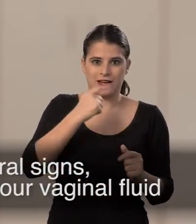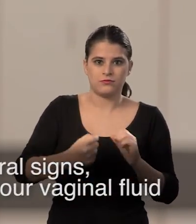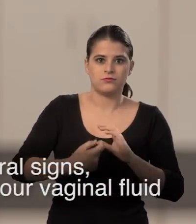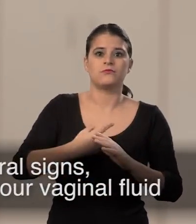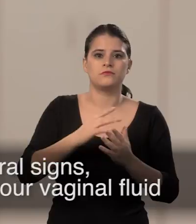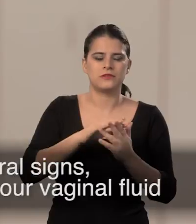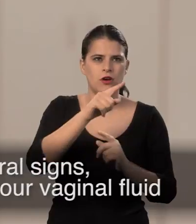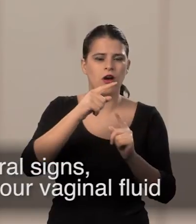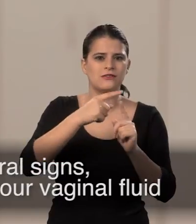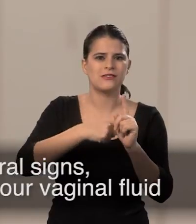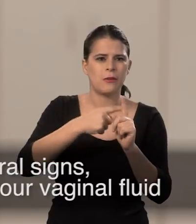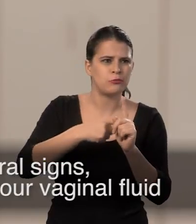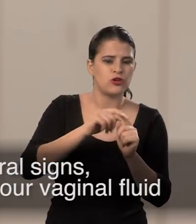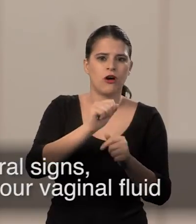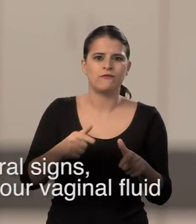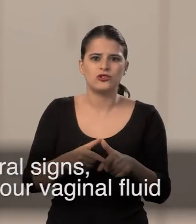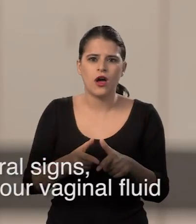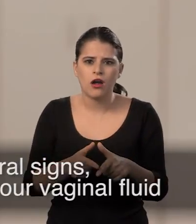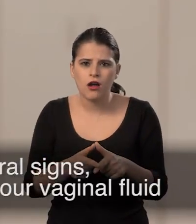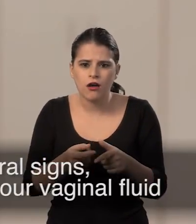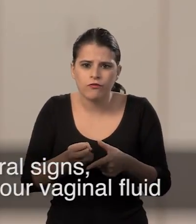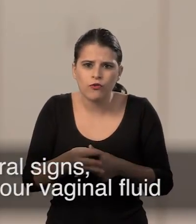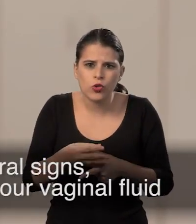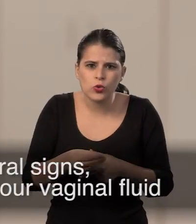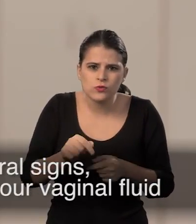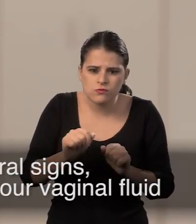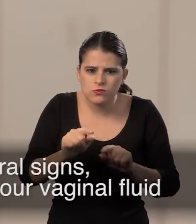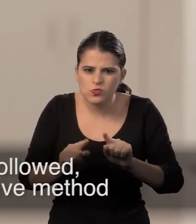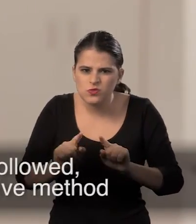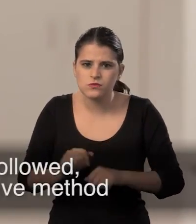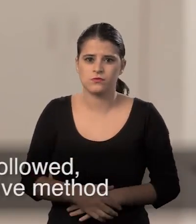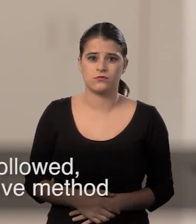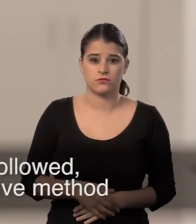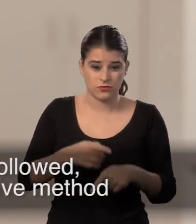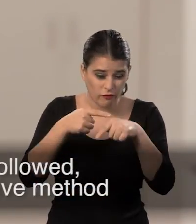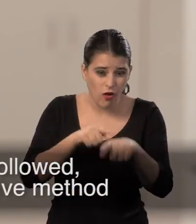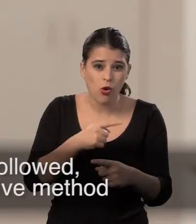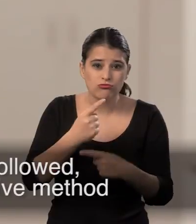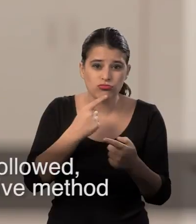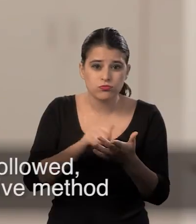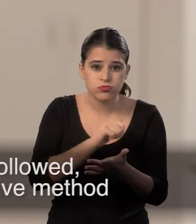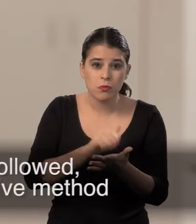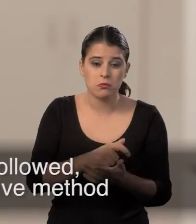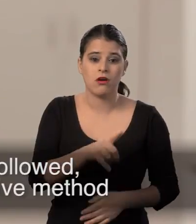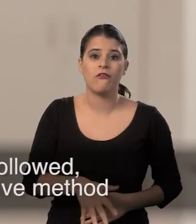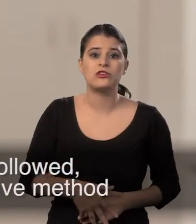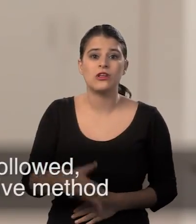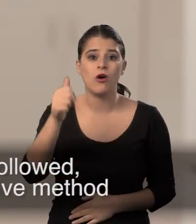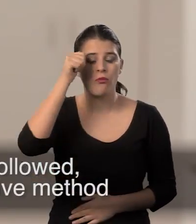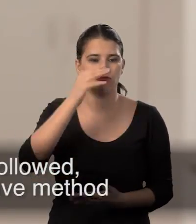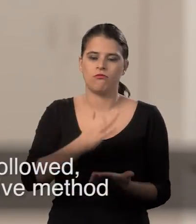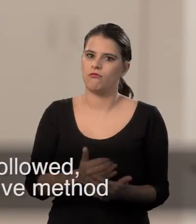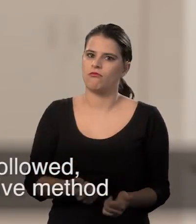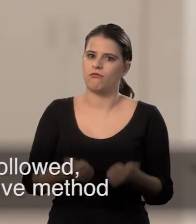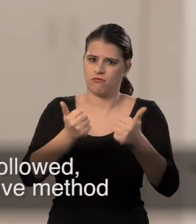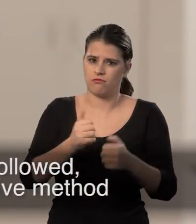natural signs. Usually your waking temperature and your vaginal fluid. If the instructions are properly followed, fertility